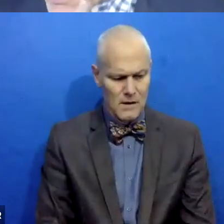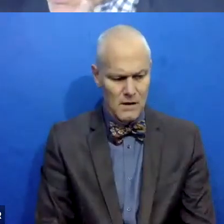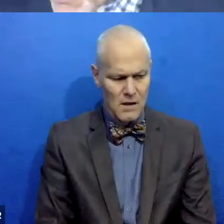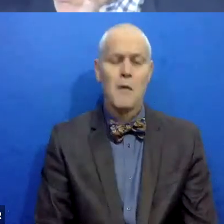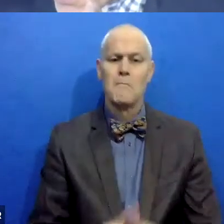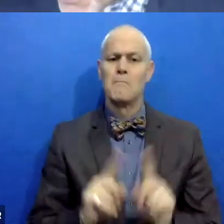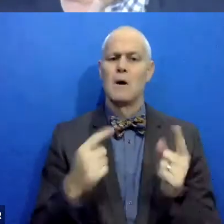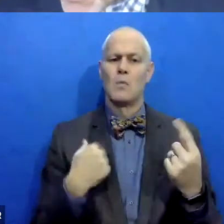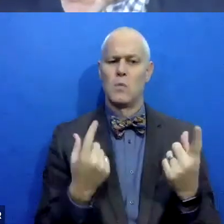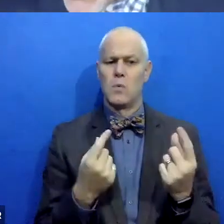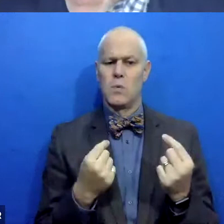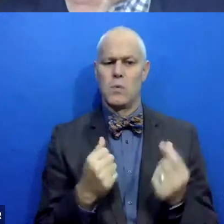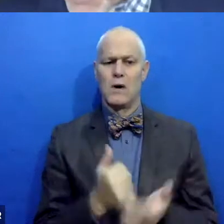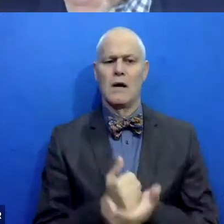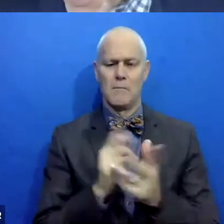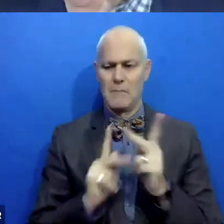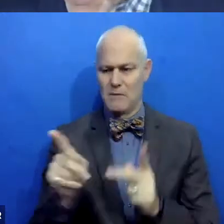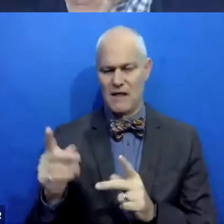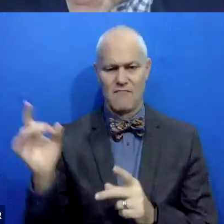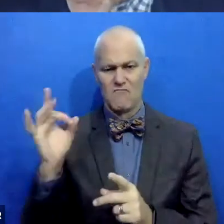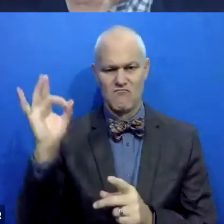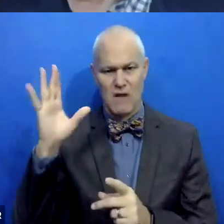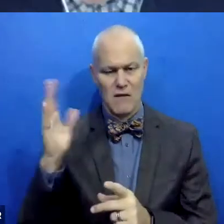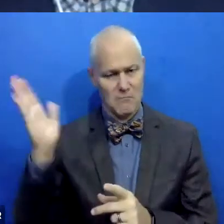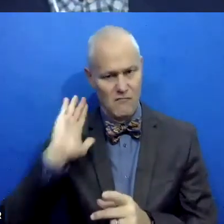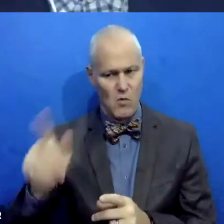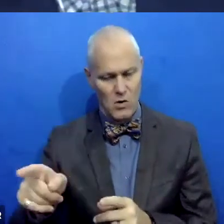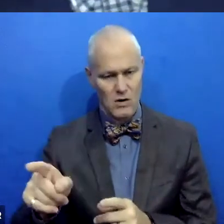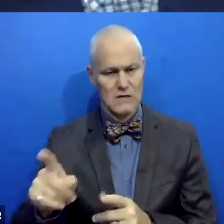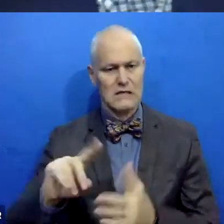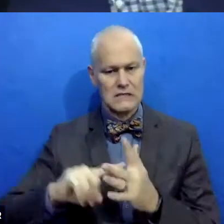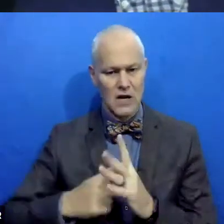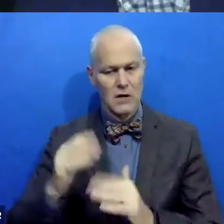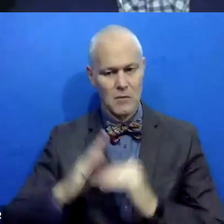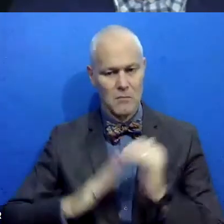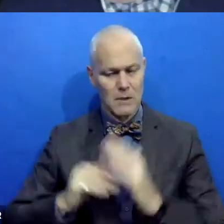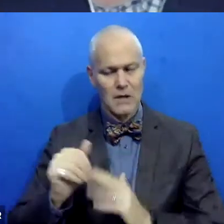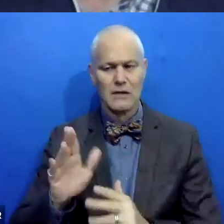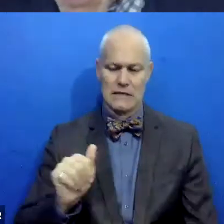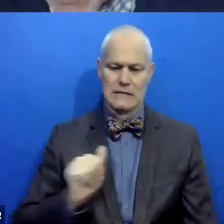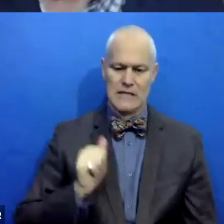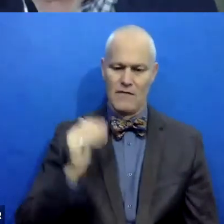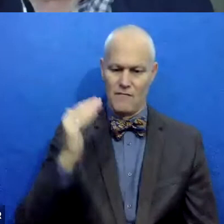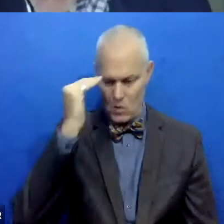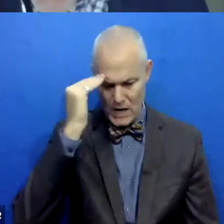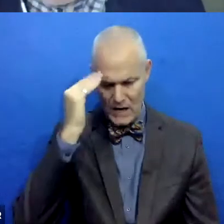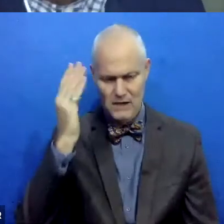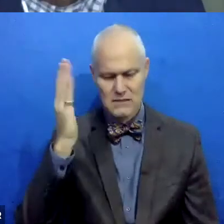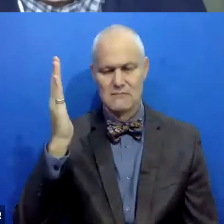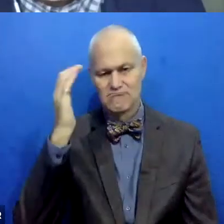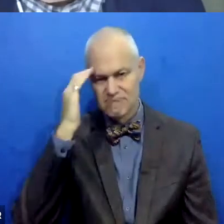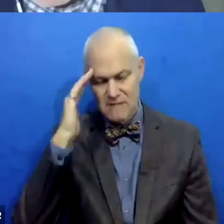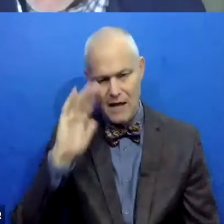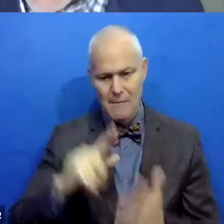folks who have used violence, um, start to build some self-awareness and consciousness about power